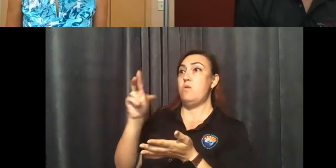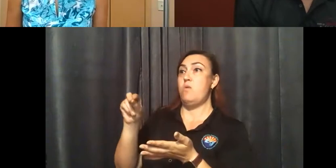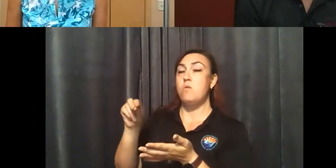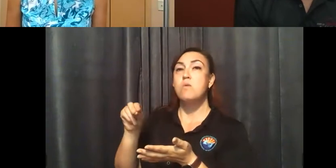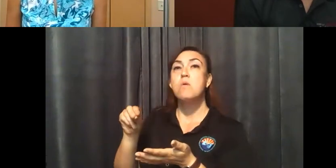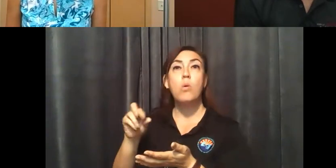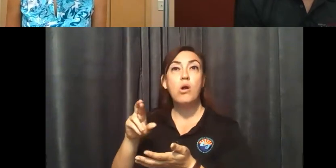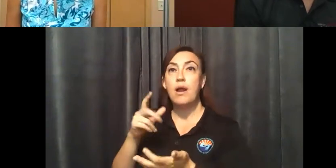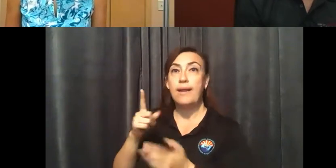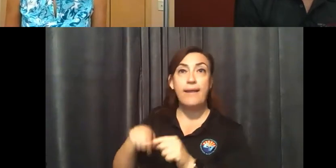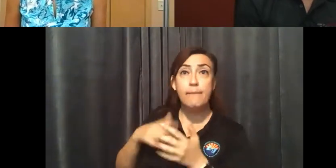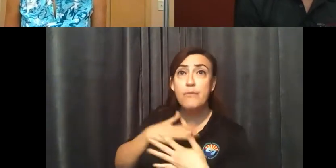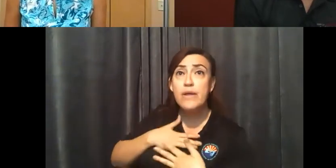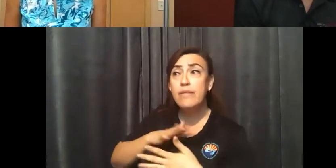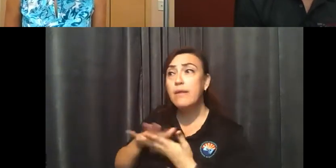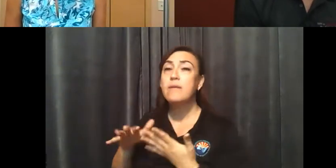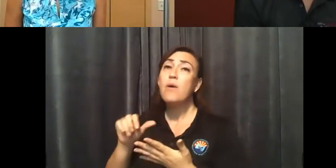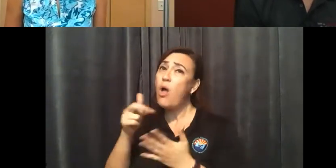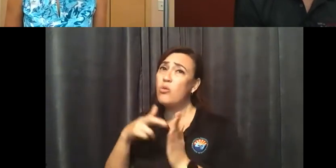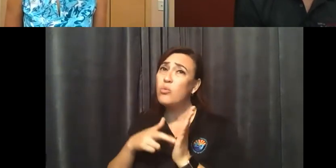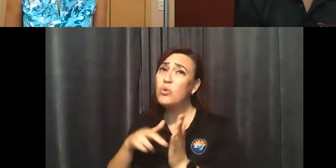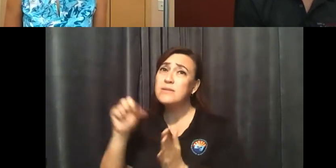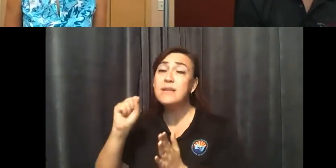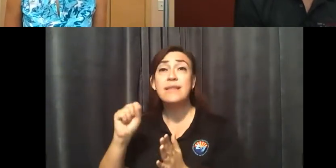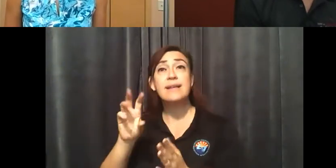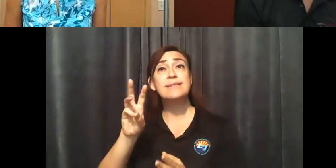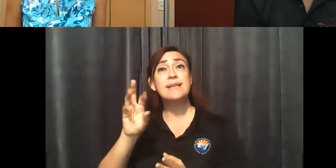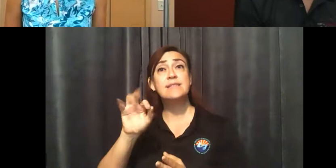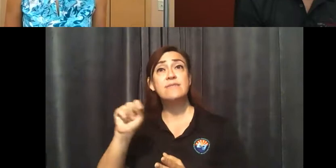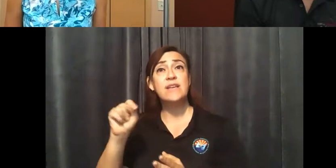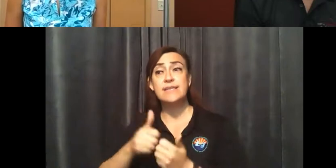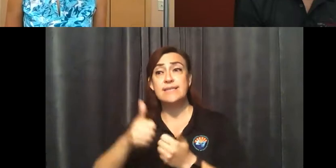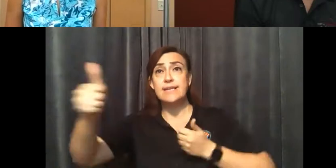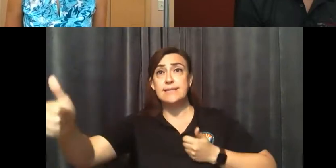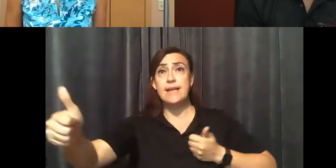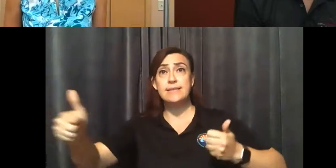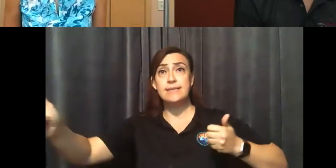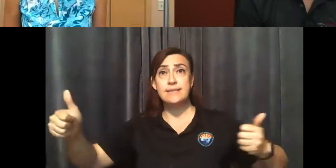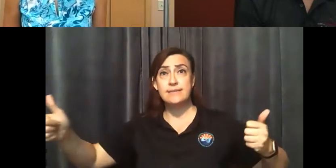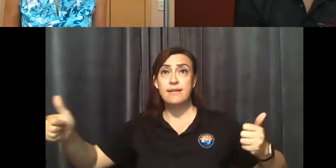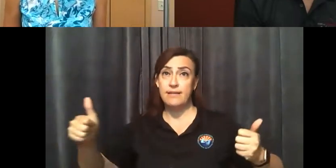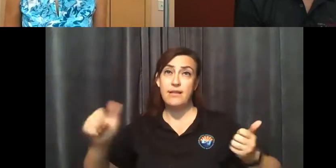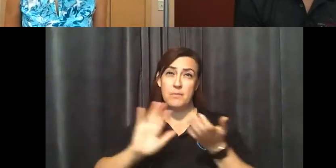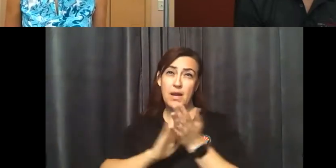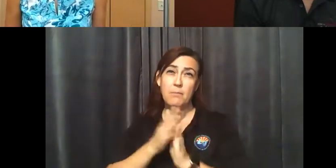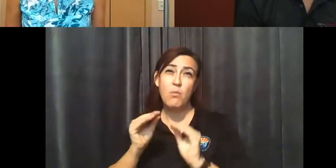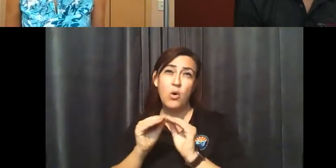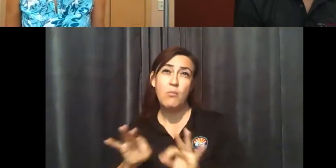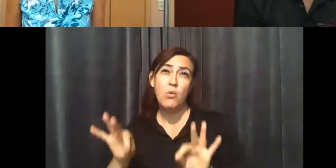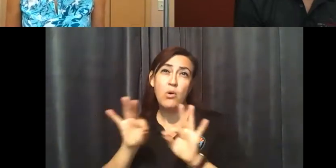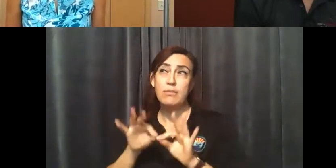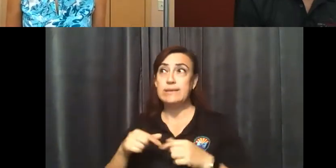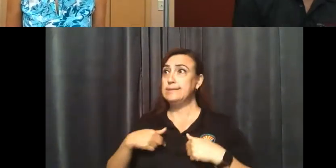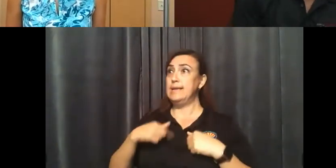some of those other rules really come into play, like the six feet physical distancing and others. Here at a local level,